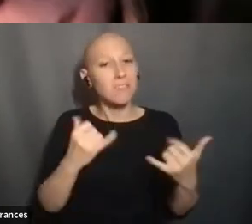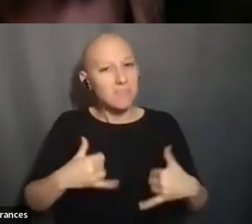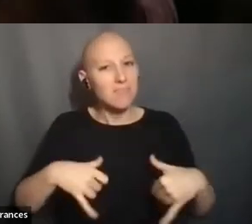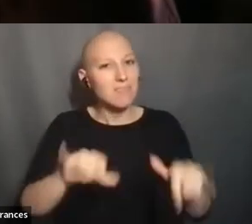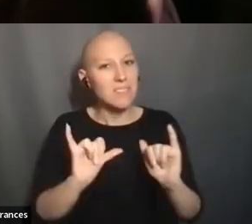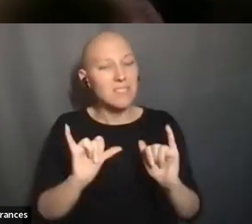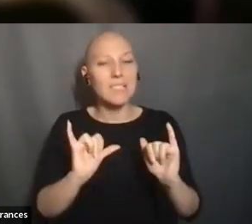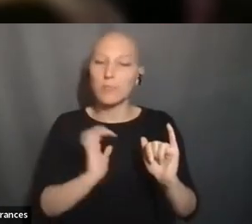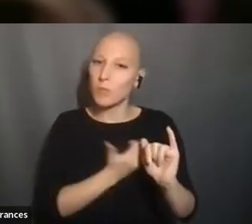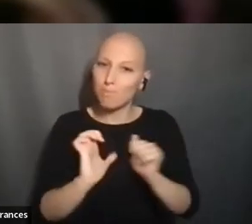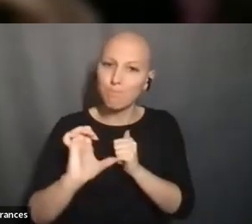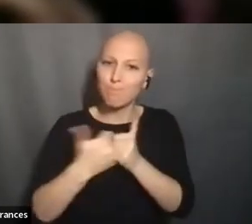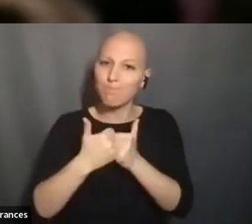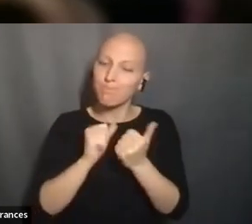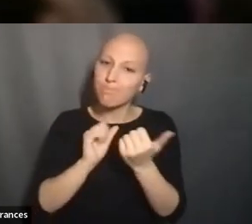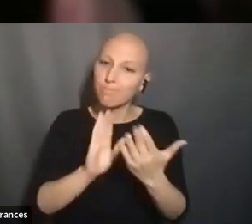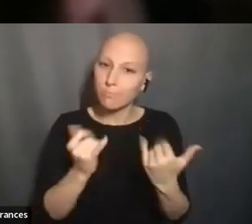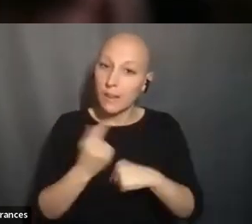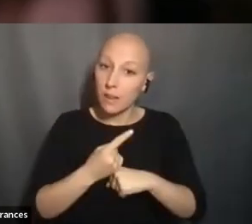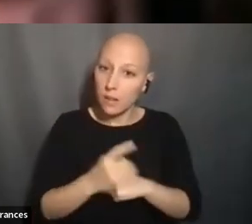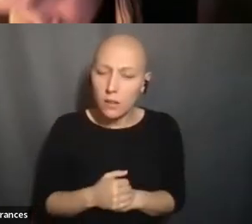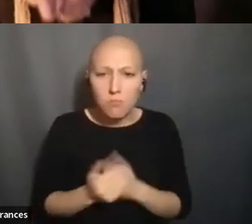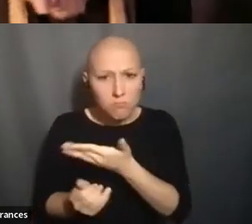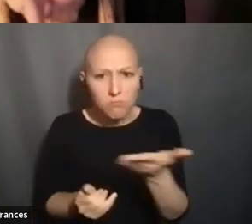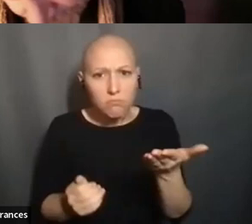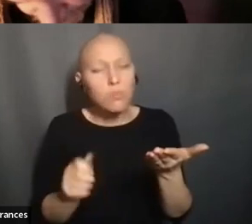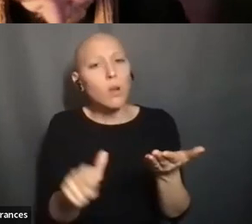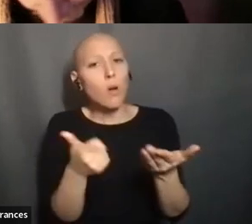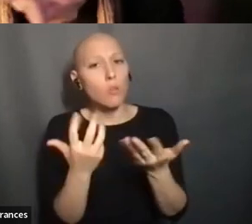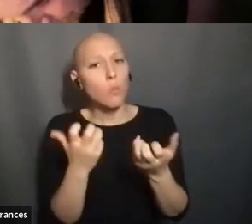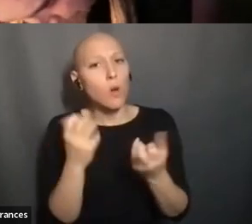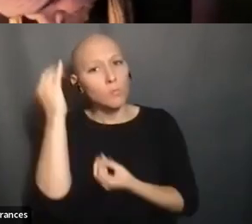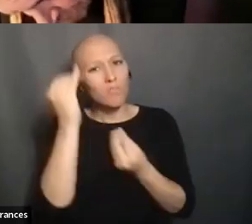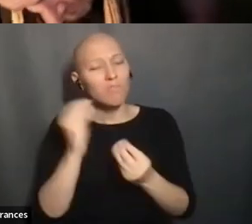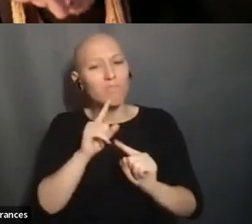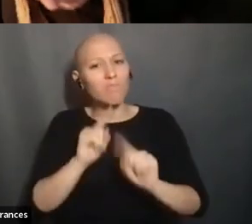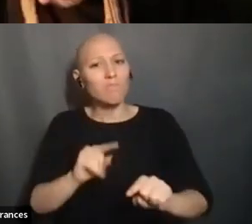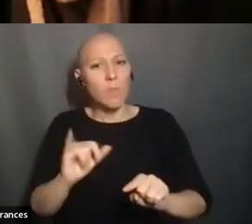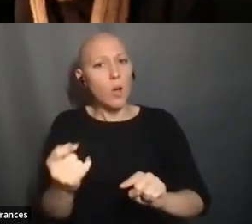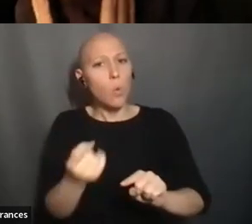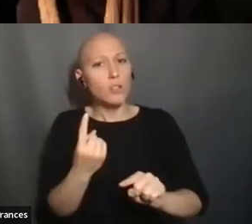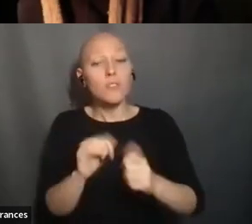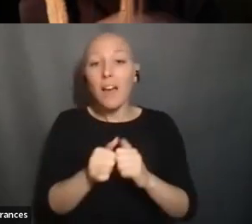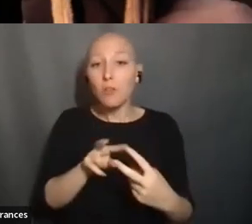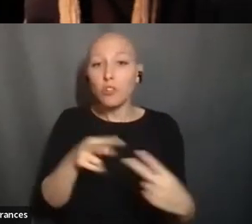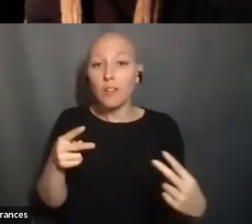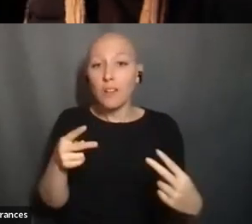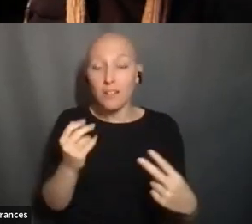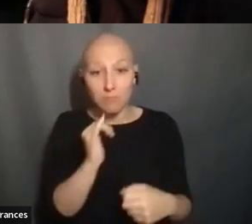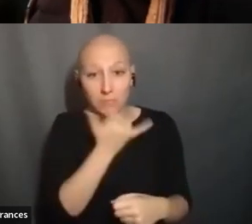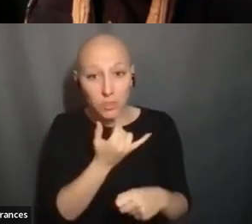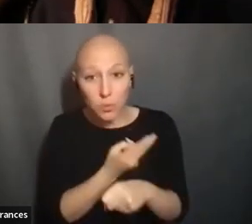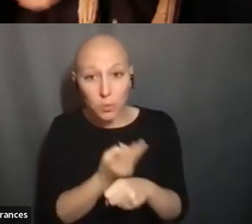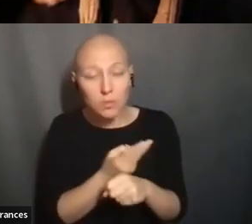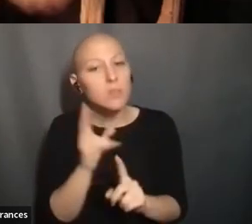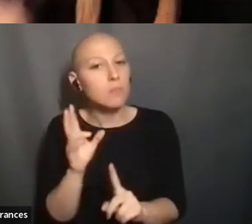SO, I DON'T KNOW IF ANYONE ELSE WOULD LIKE TO REFLECT ON THAT QUESTION OF HOW, YOU KNOW, GENETICS IS MISUSED PARTICULARLY BY